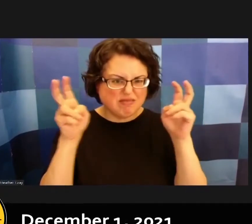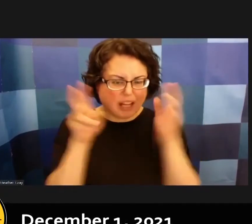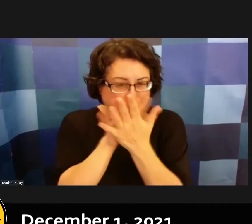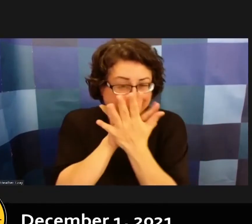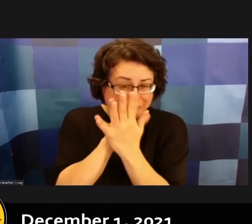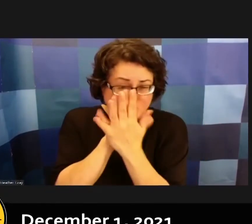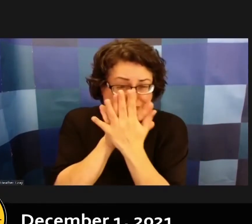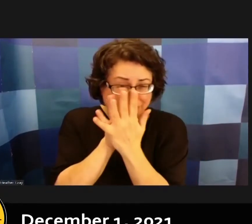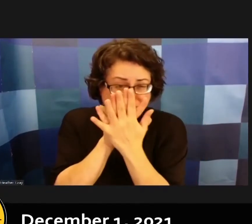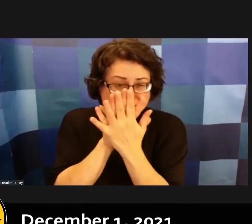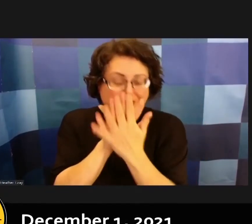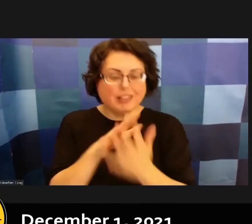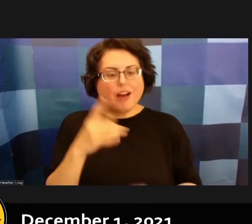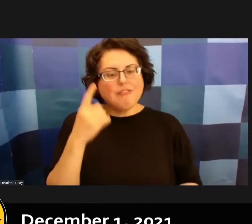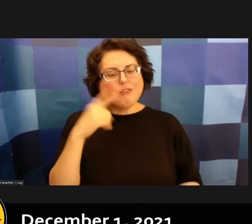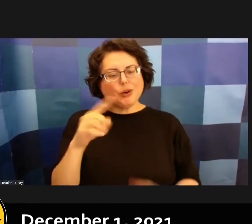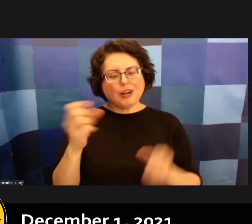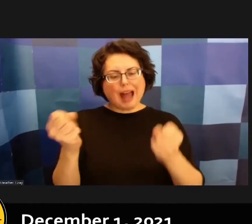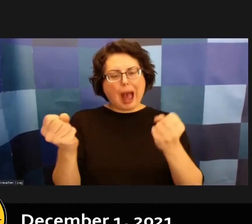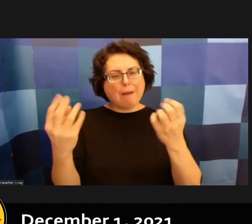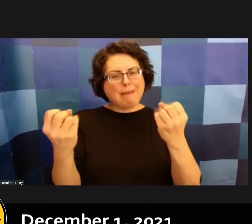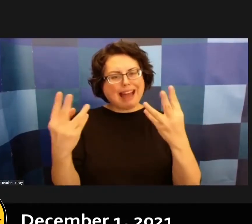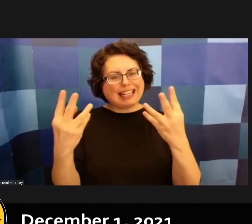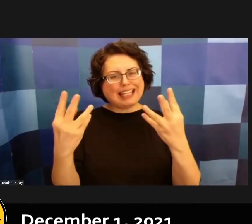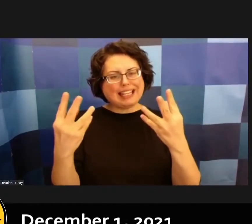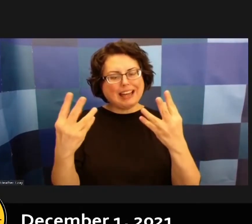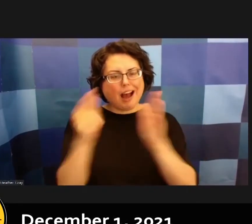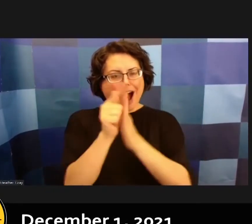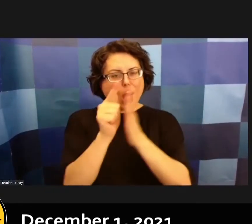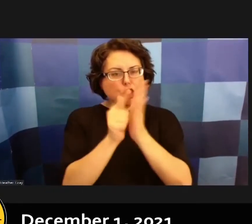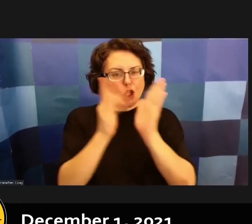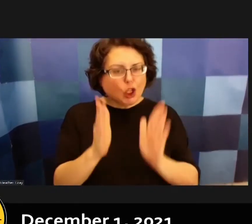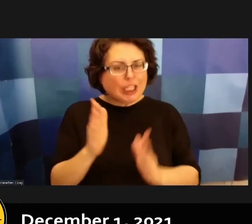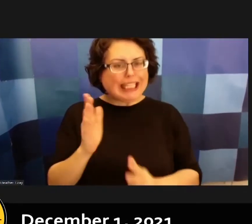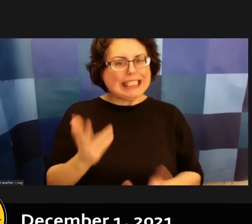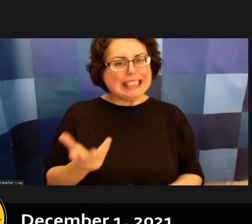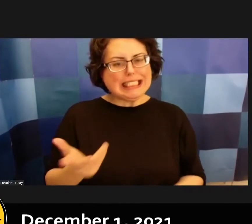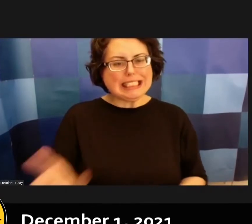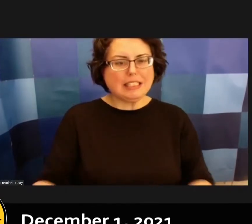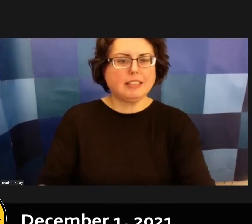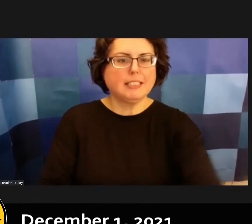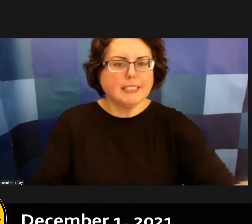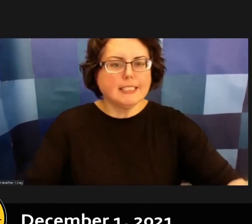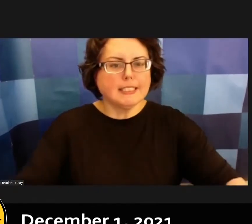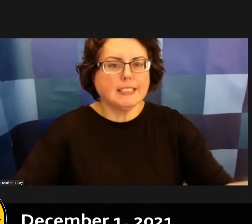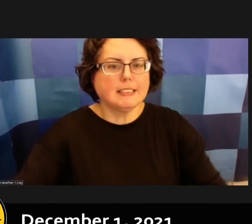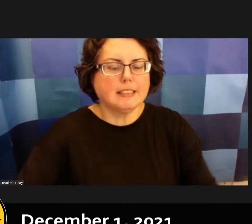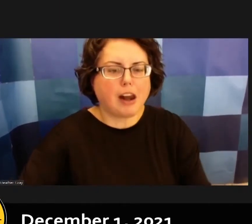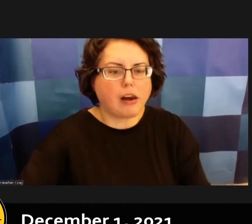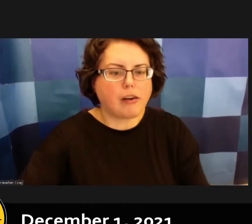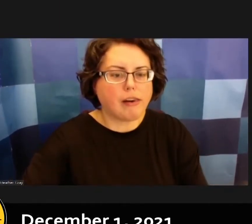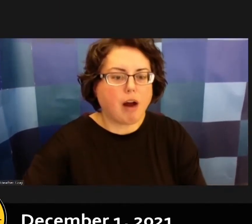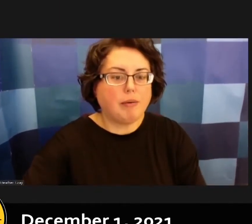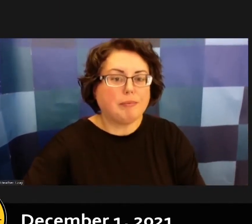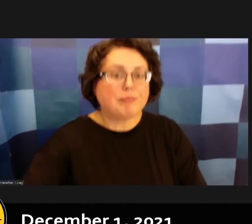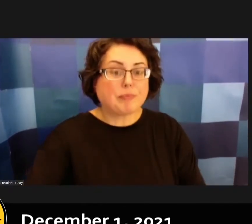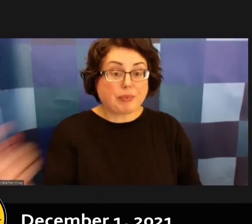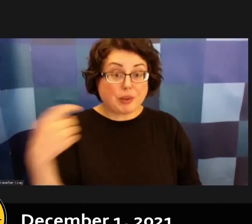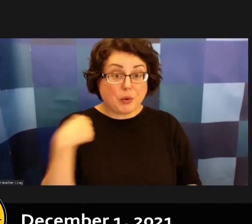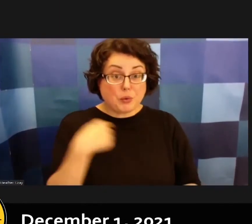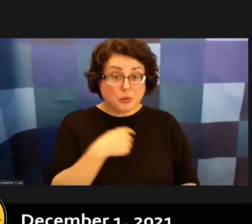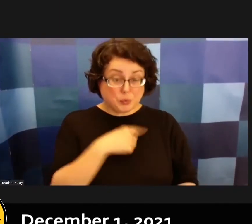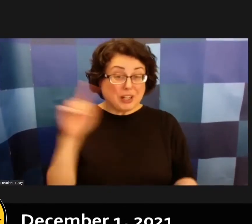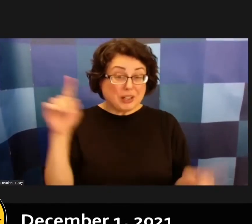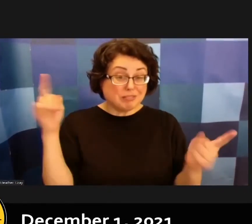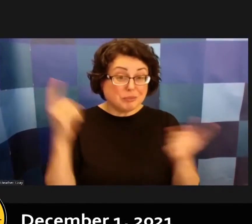of attorneys um we're we're down a couple now in the labor group so